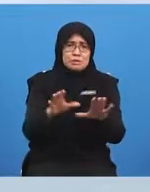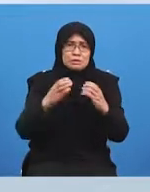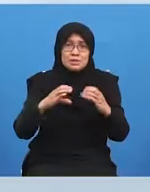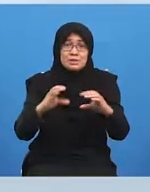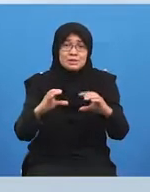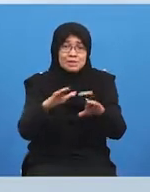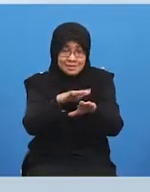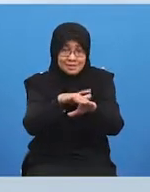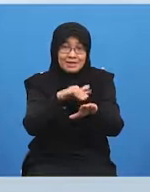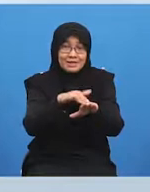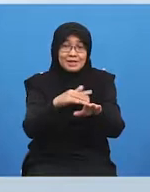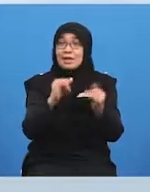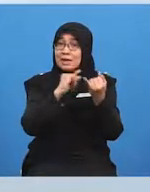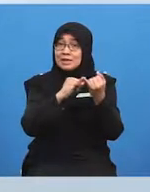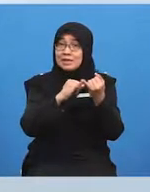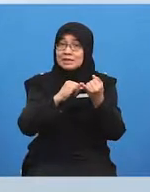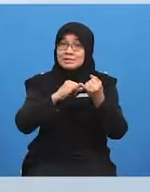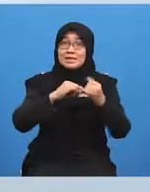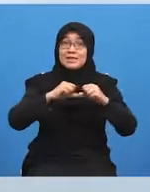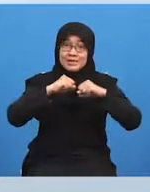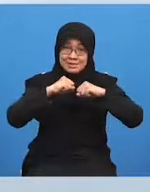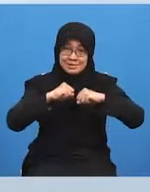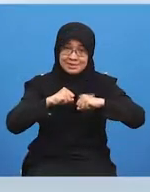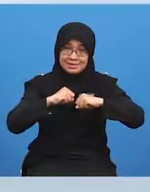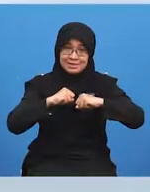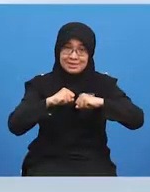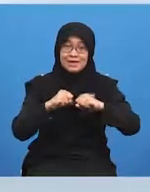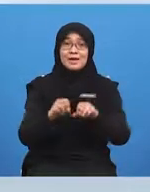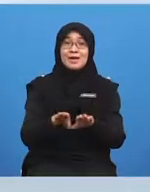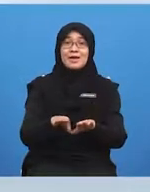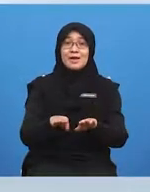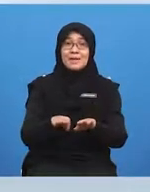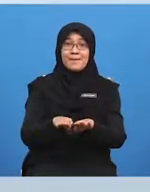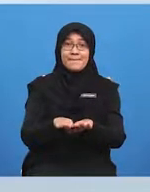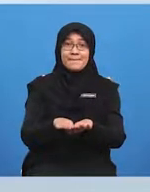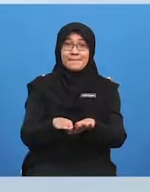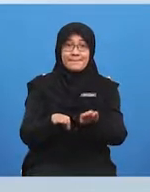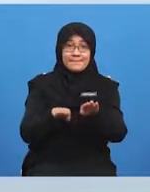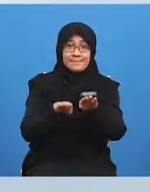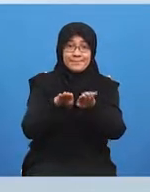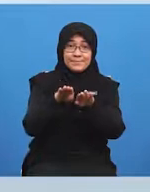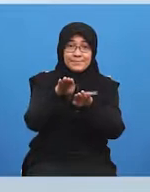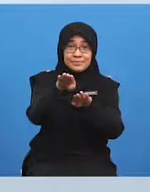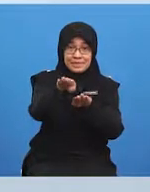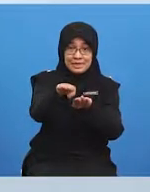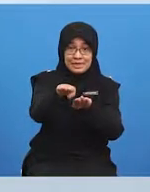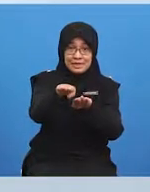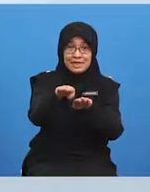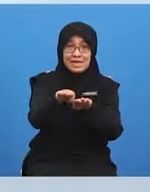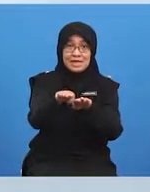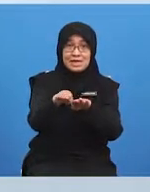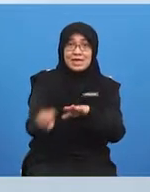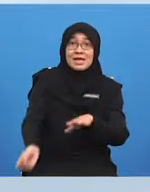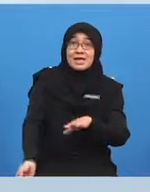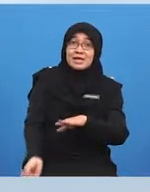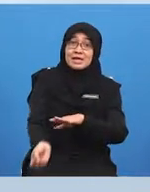last one all right sit on the arm all right changing legs and